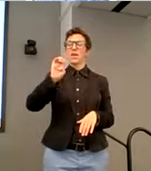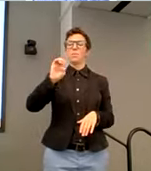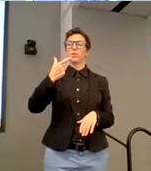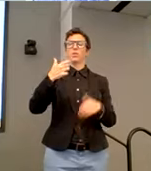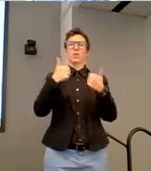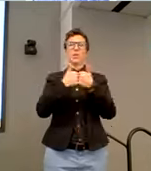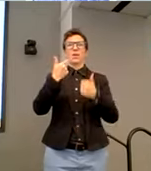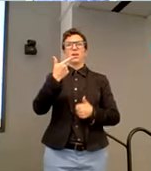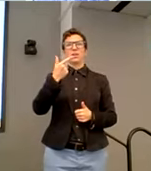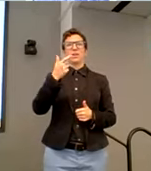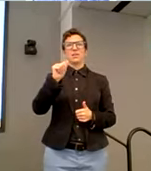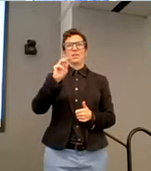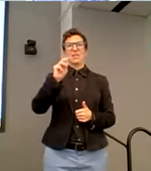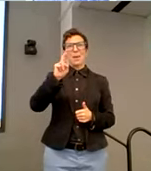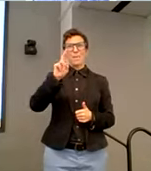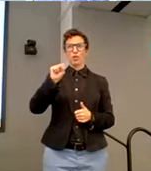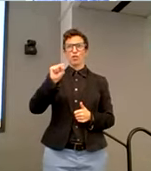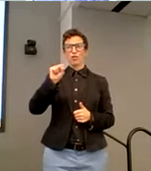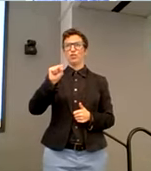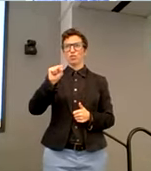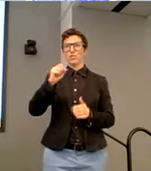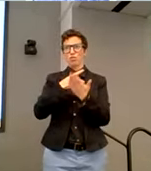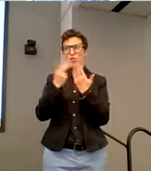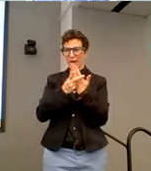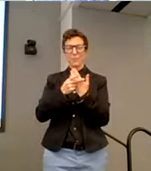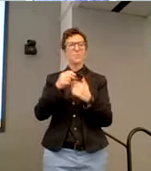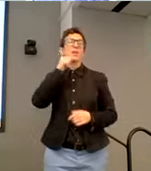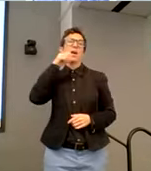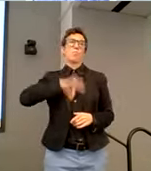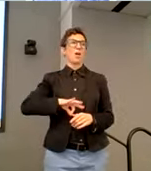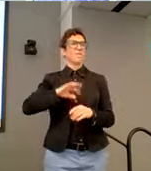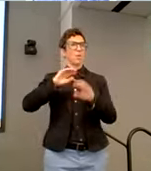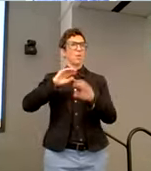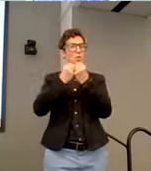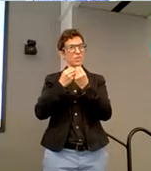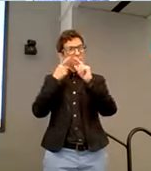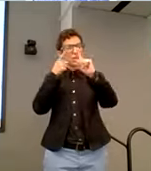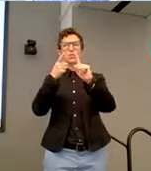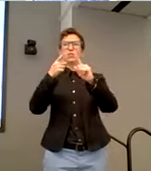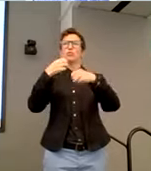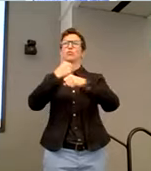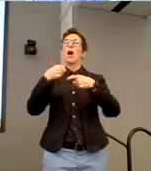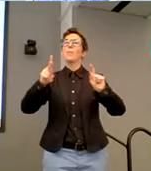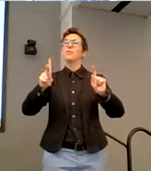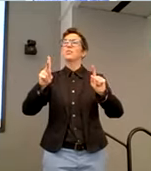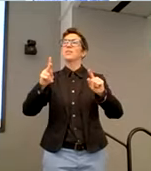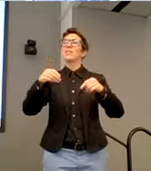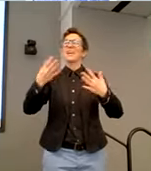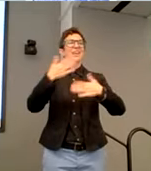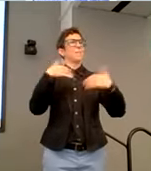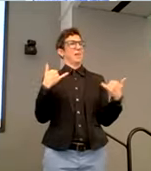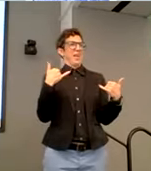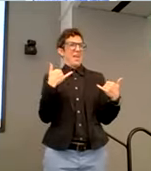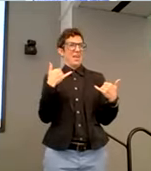us to discuss Able Gamers work. This nonprofit organization's mission is to create opportunities that enable play